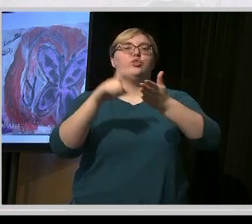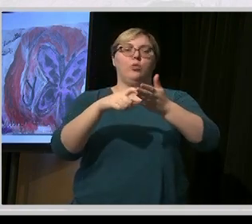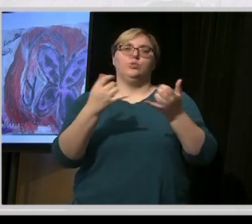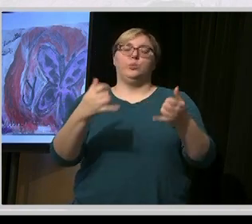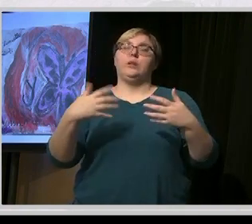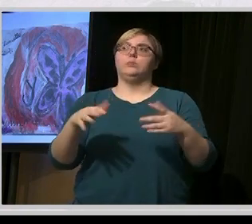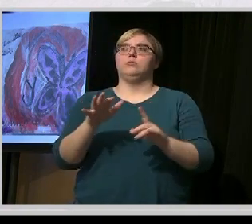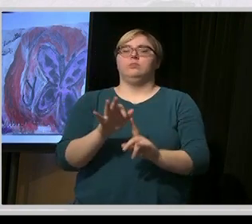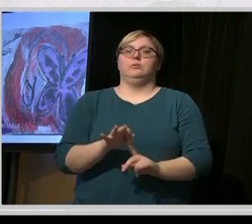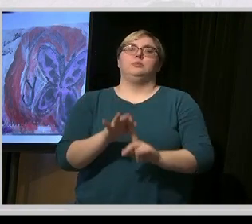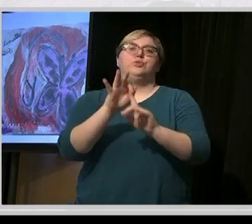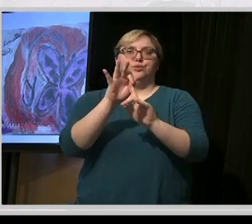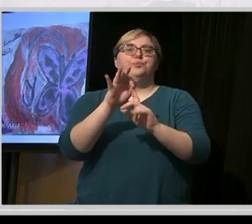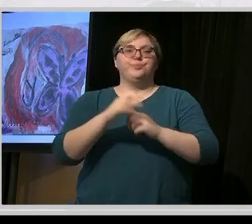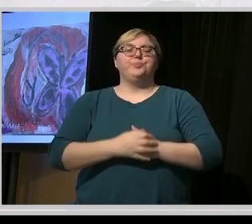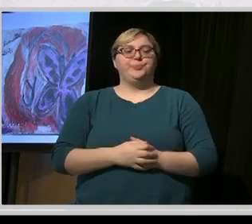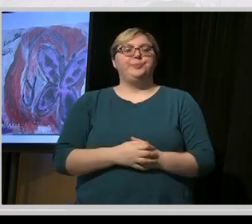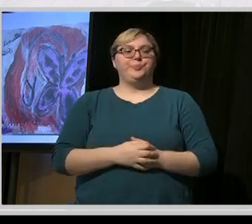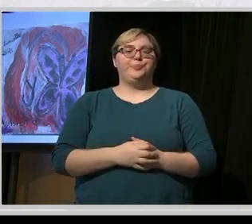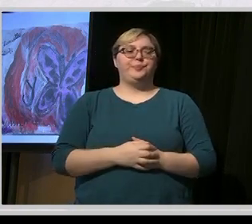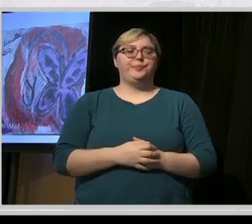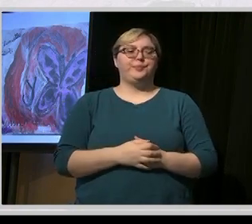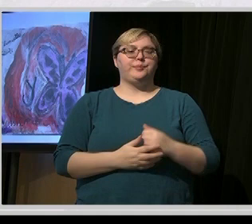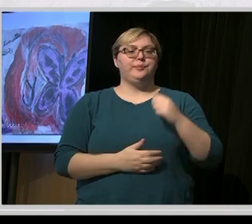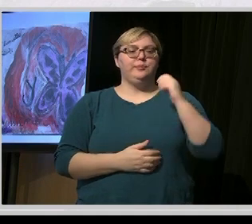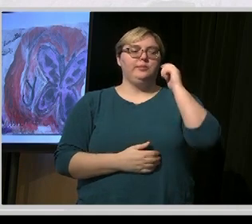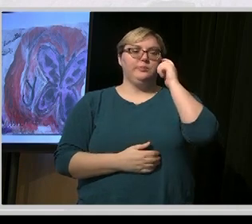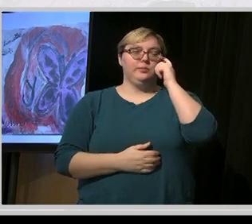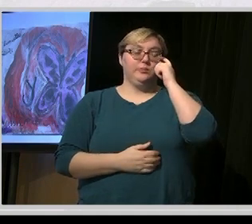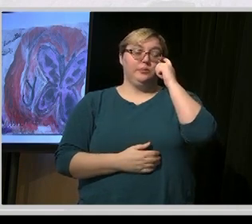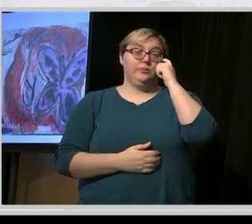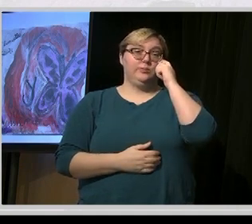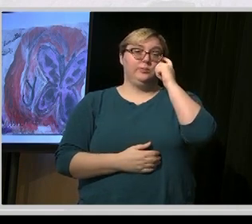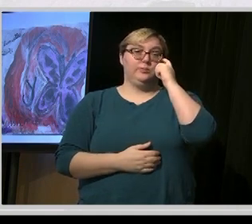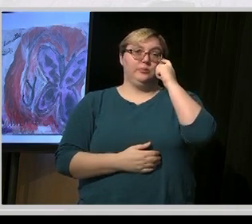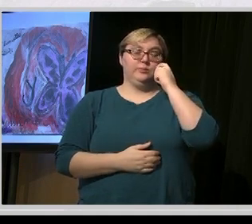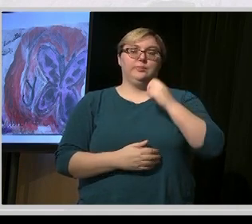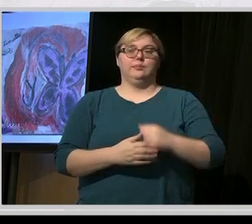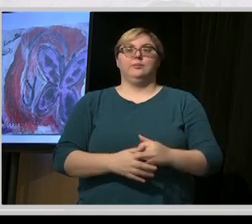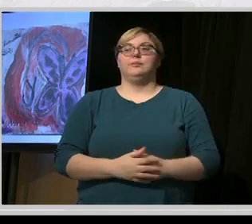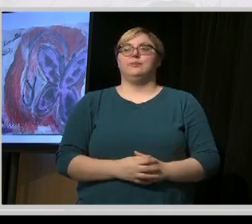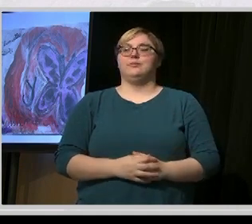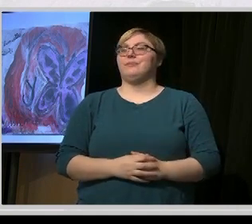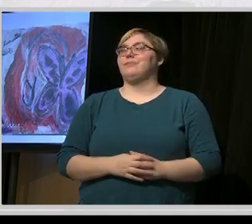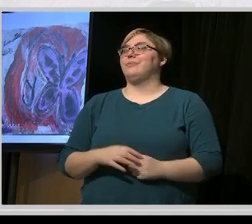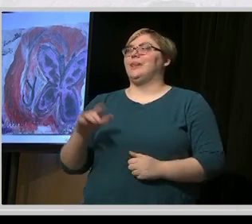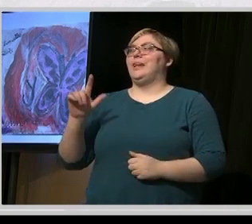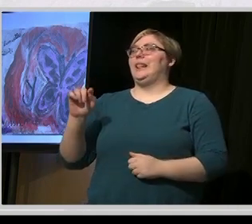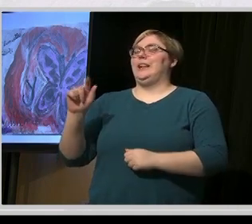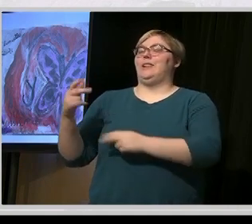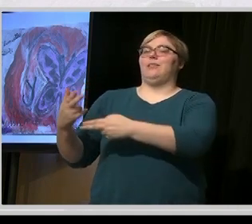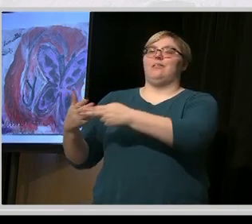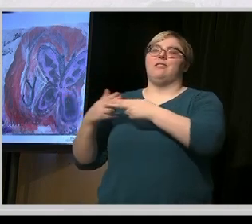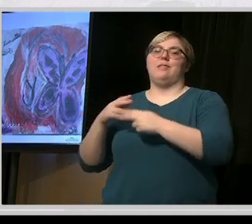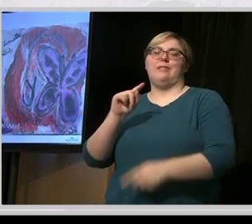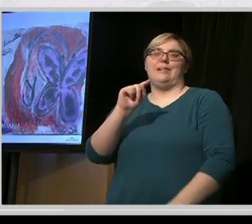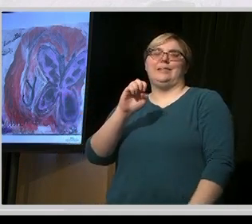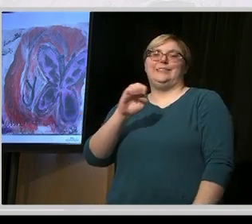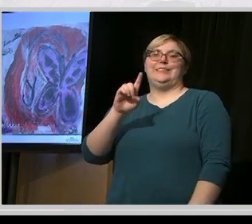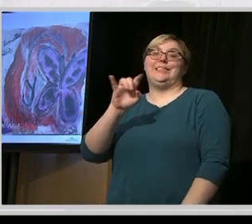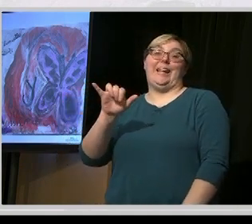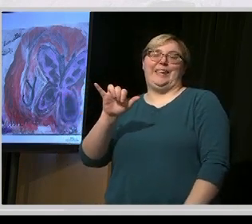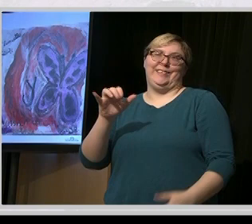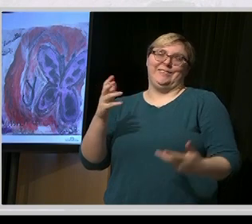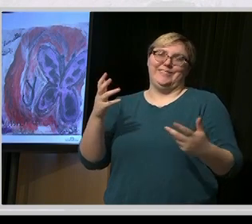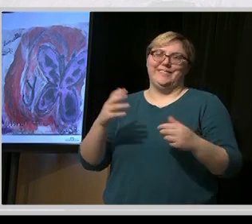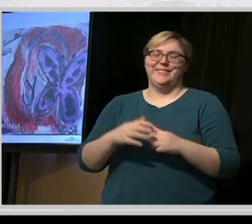I'm Eddie. This is Tim. So we... Maria calls us Teddy for a of a joke. That's the standing joke. So we're going to